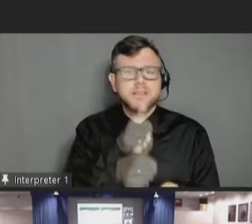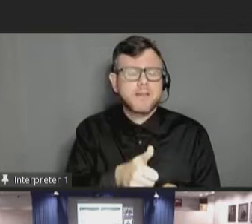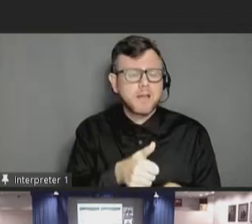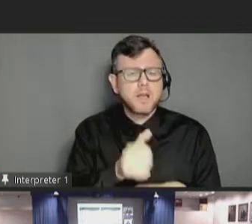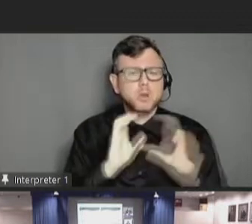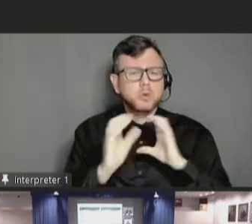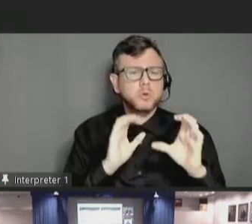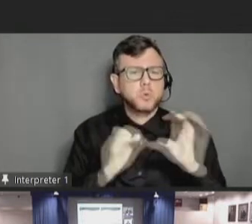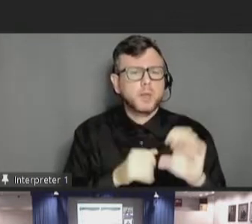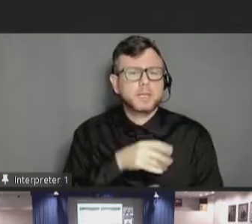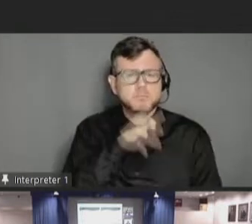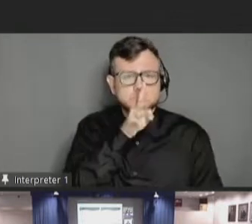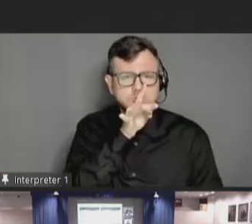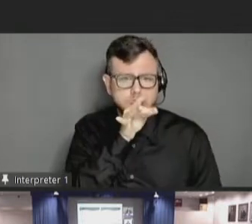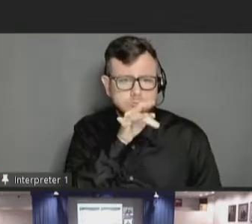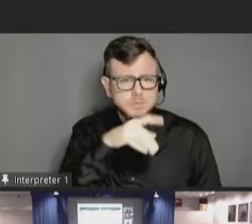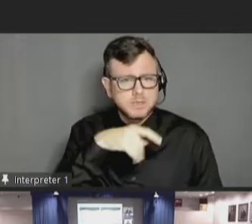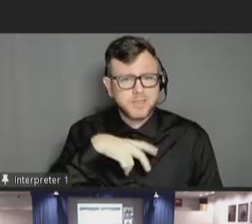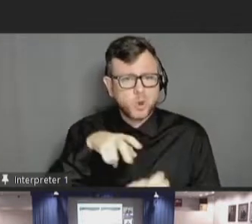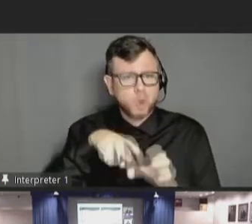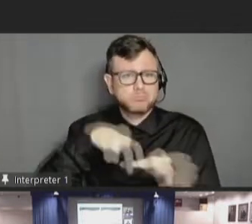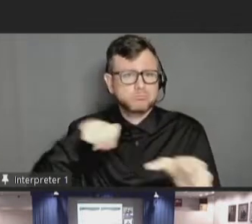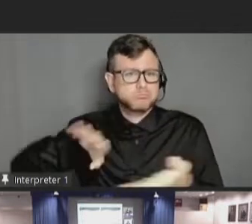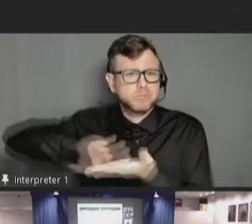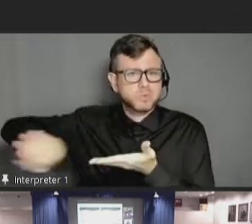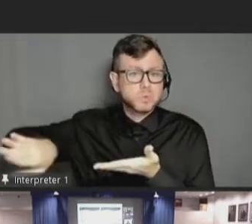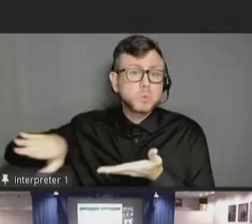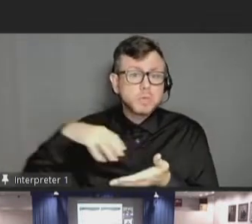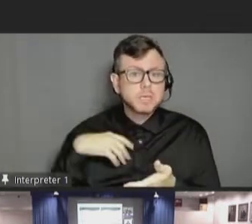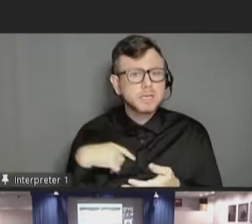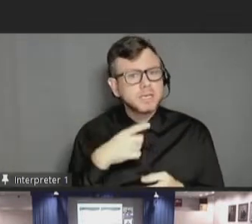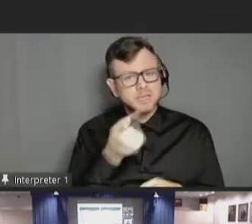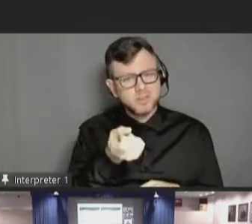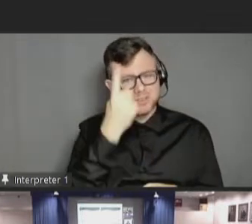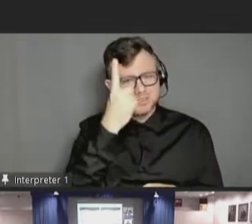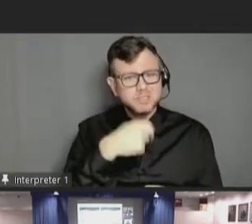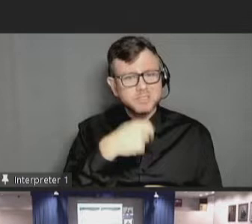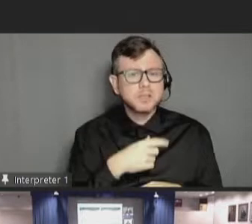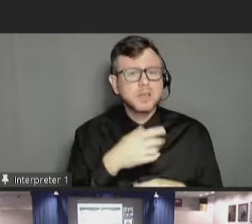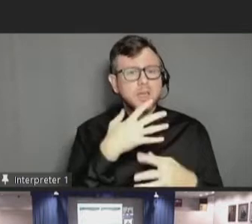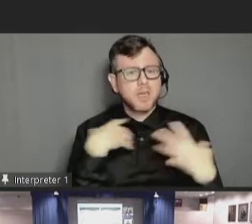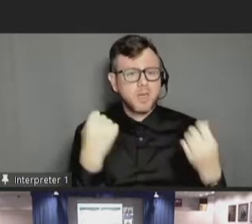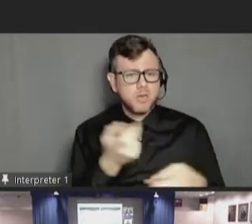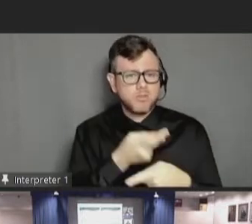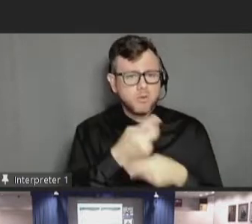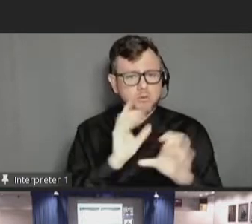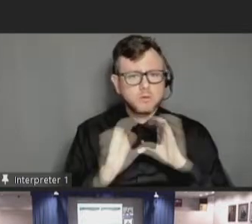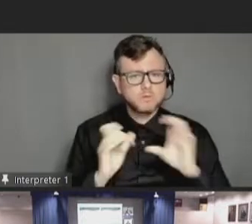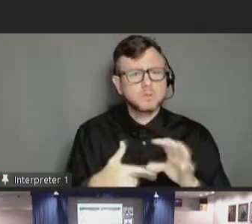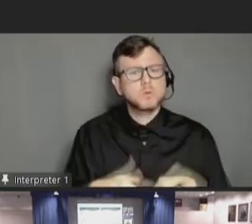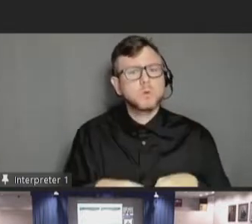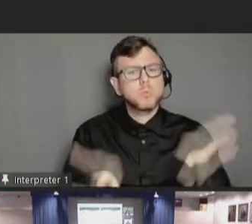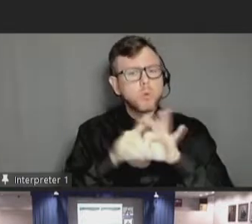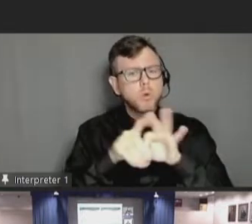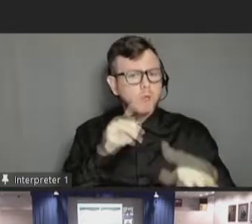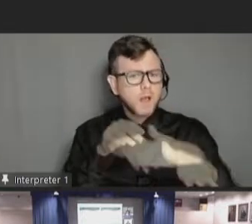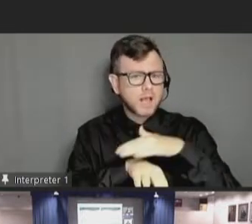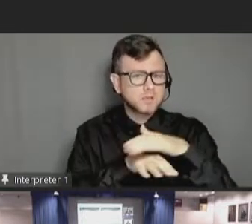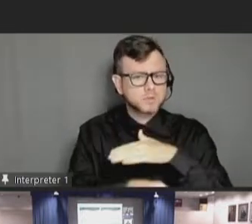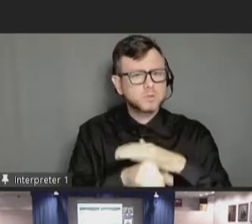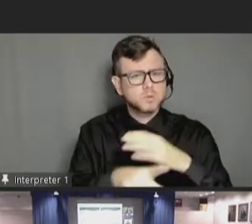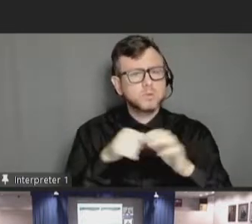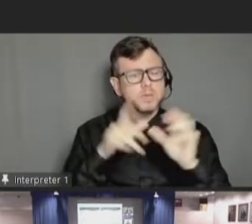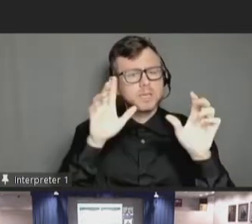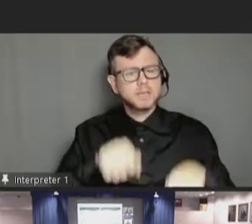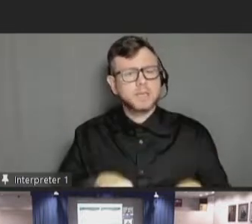the healthcare conversations. Access to communication is central to closing that health equity gap. The communication board you see